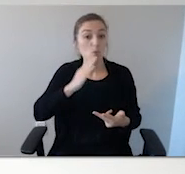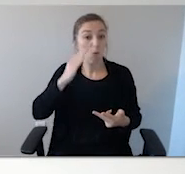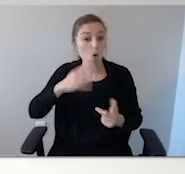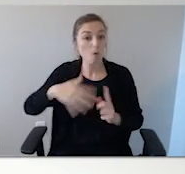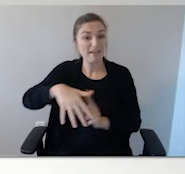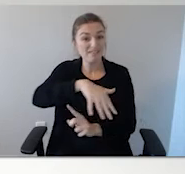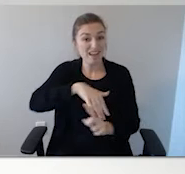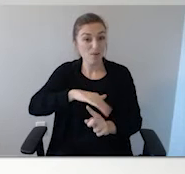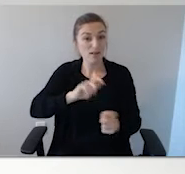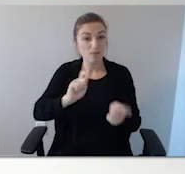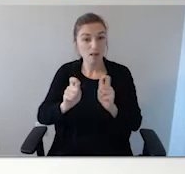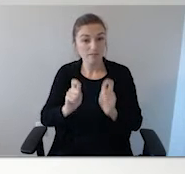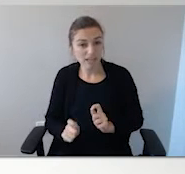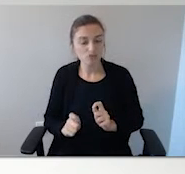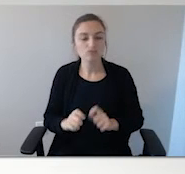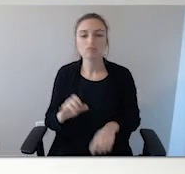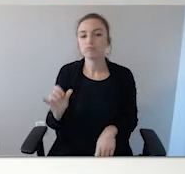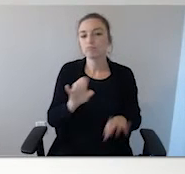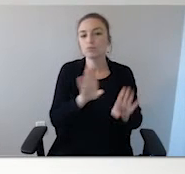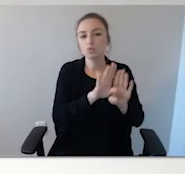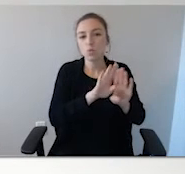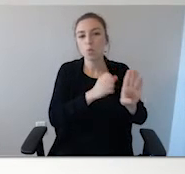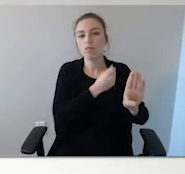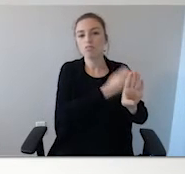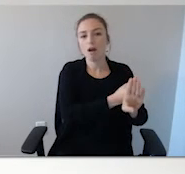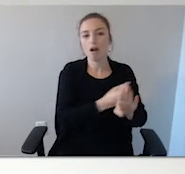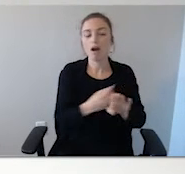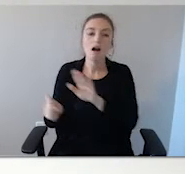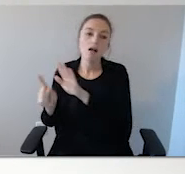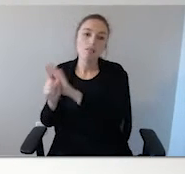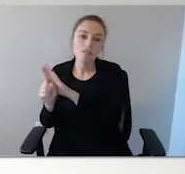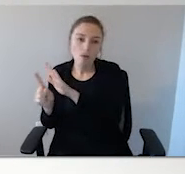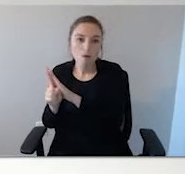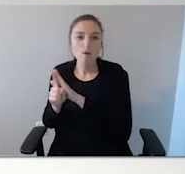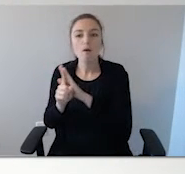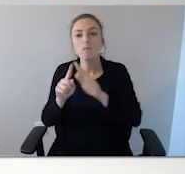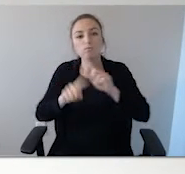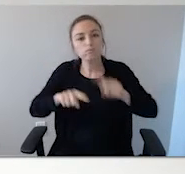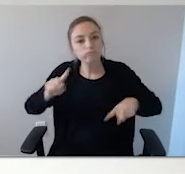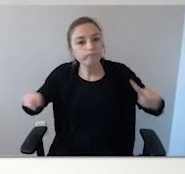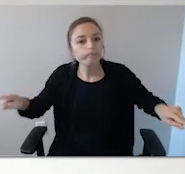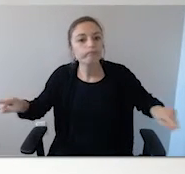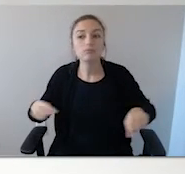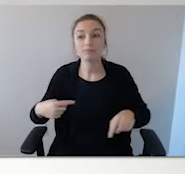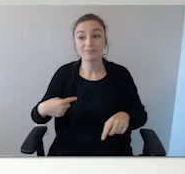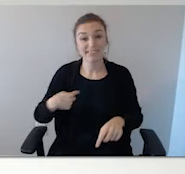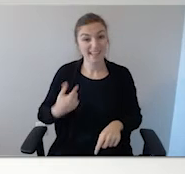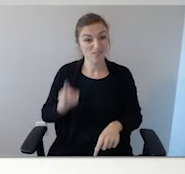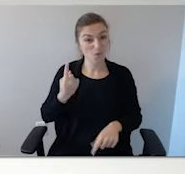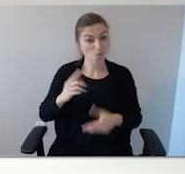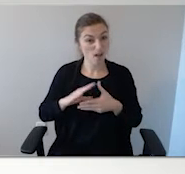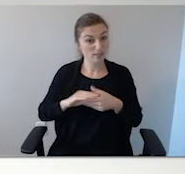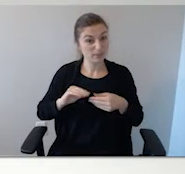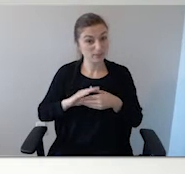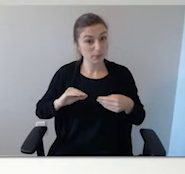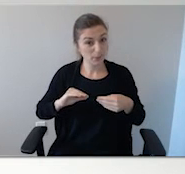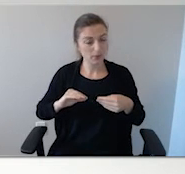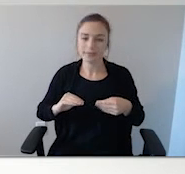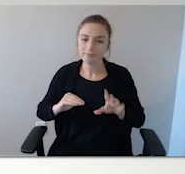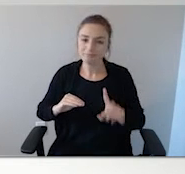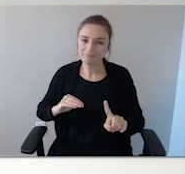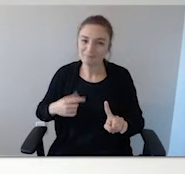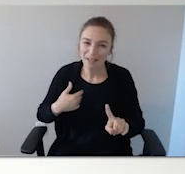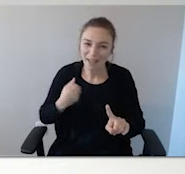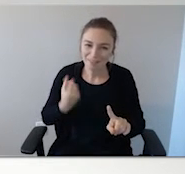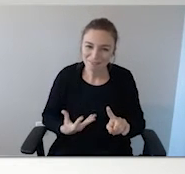modifications of your home. You could put locks on. You could put the alarm chimes and things like that on. I do have a story about alarm